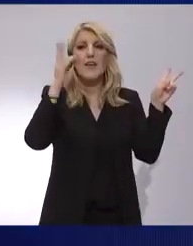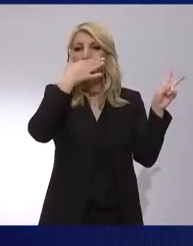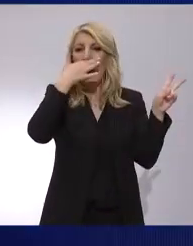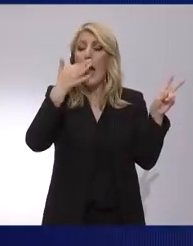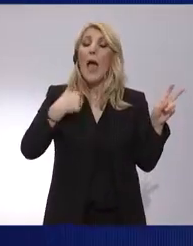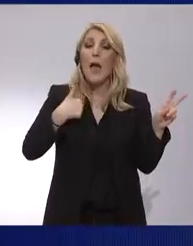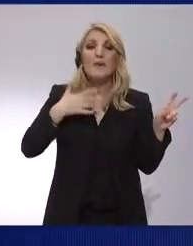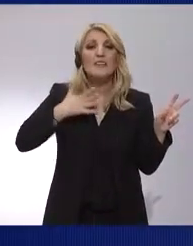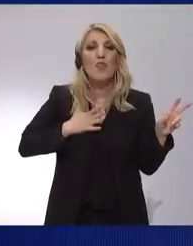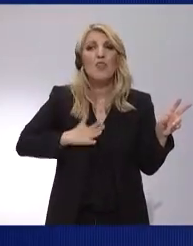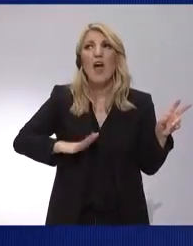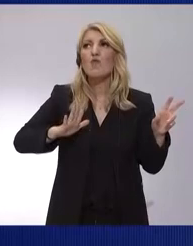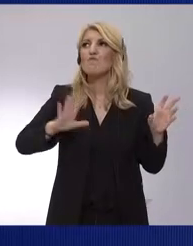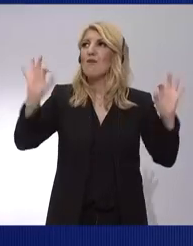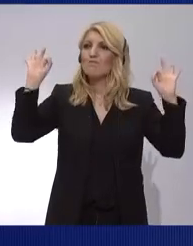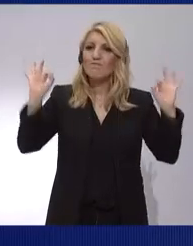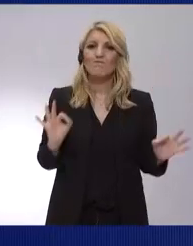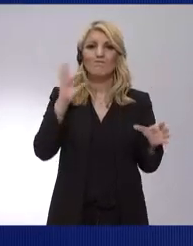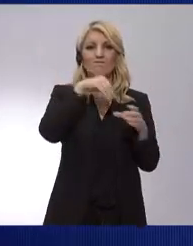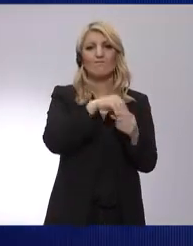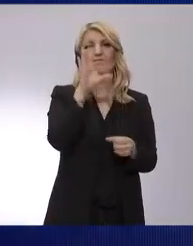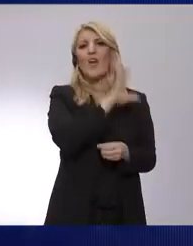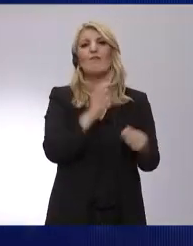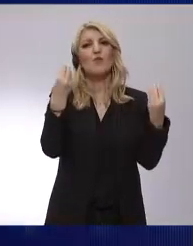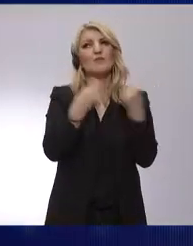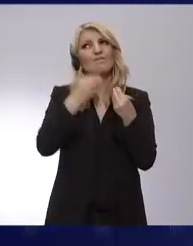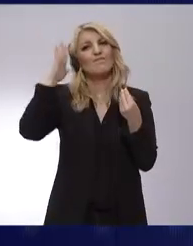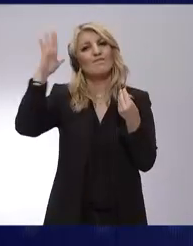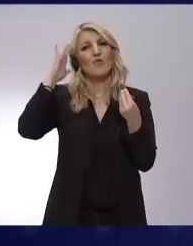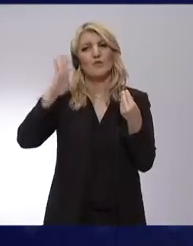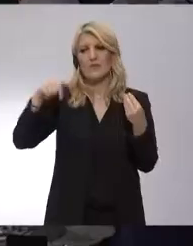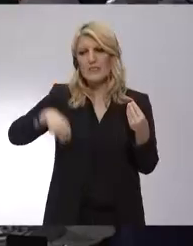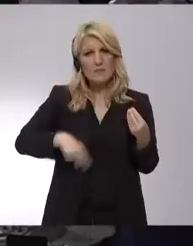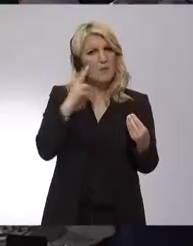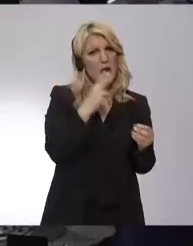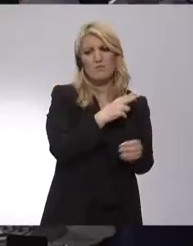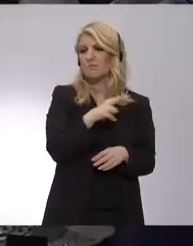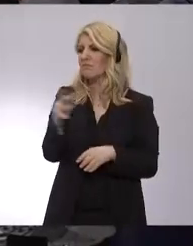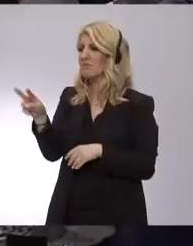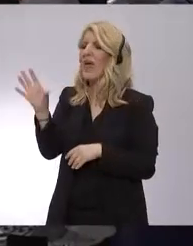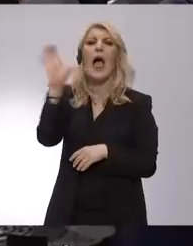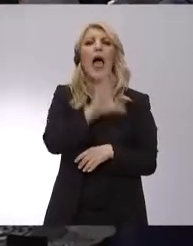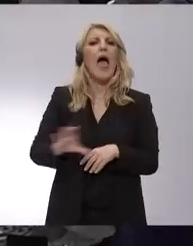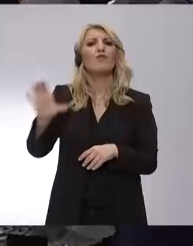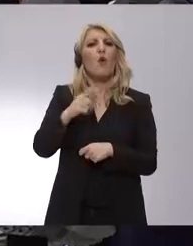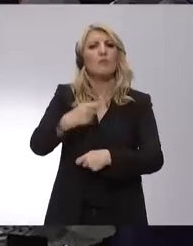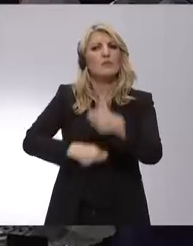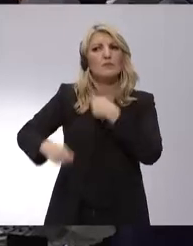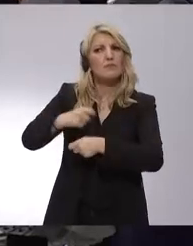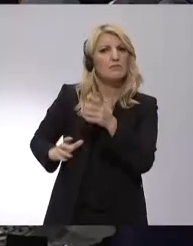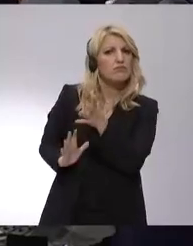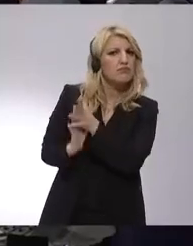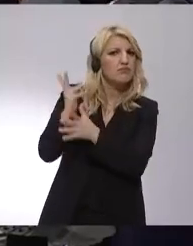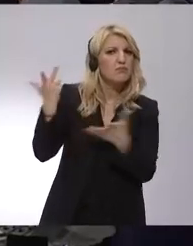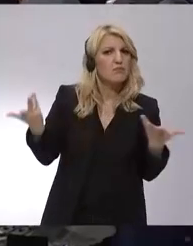When we see, today, a marketplace, a European marketplace, with the churches, with the fontaines, with